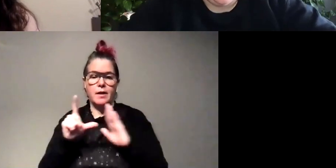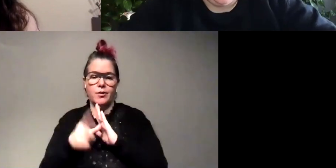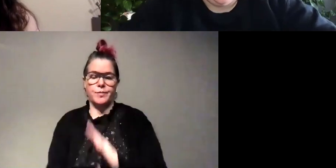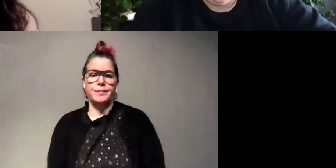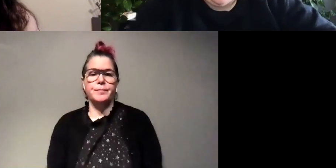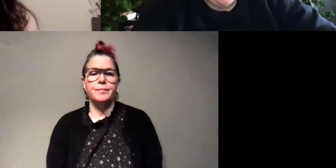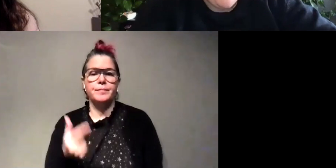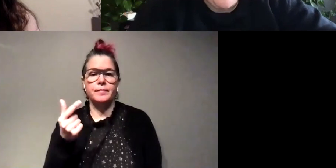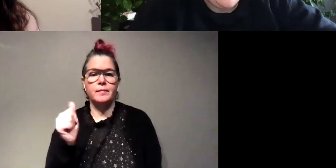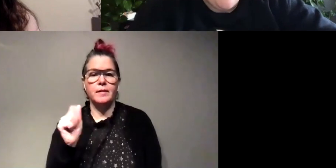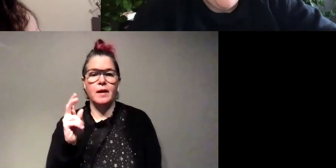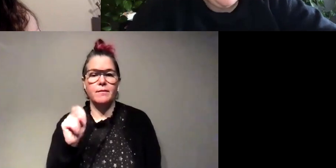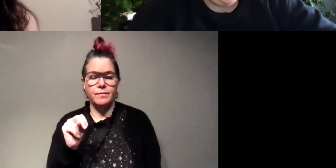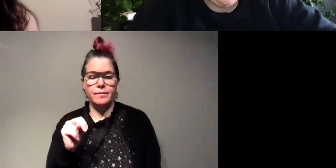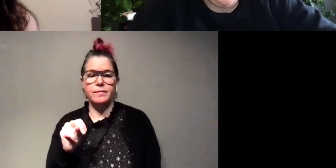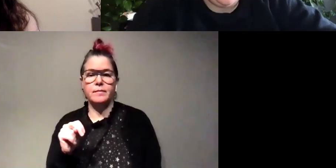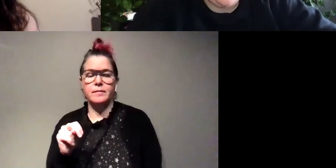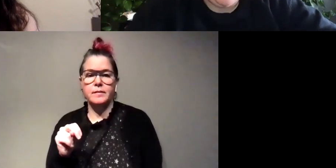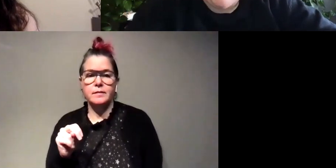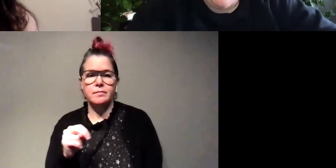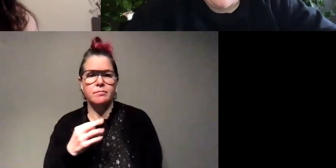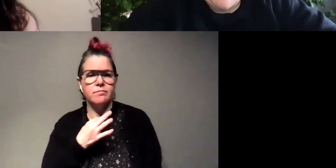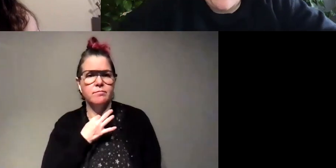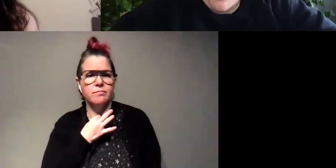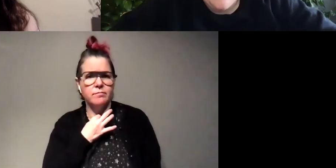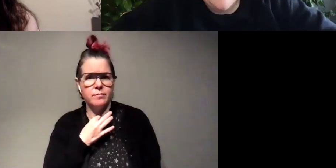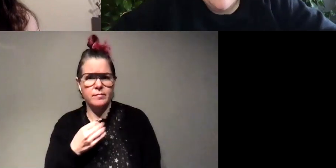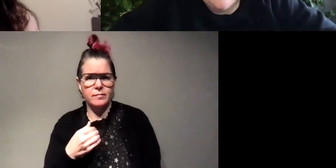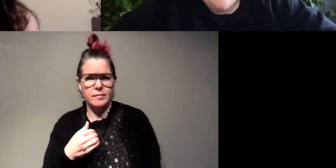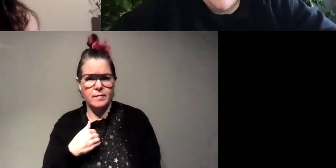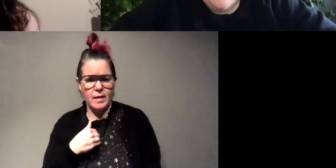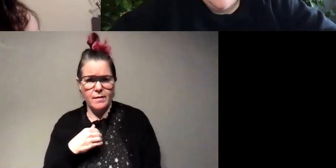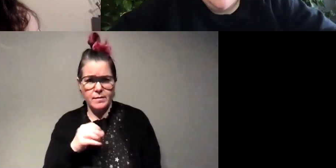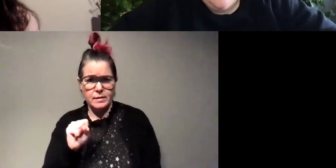is uh living in oman are there any species that you know of that live in oman